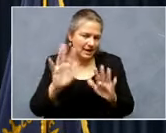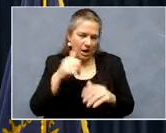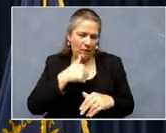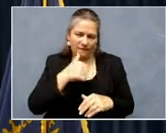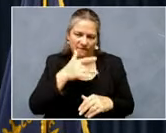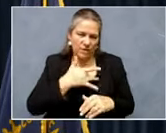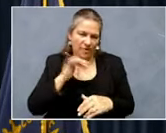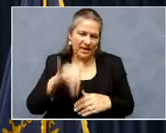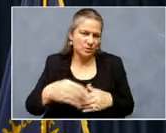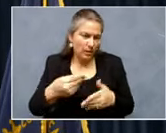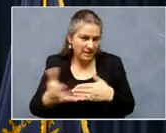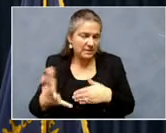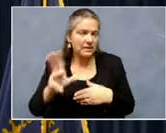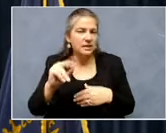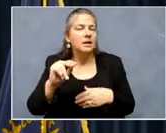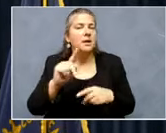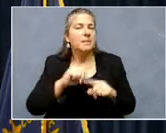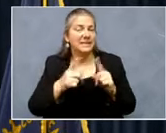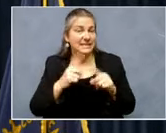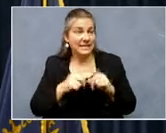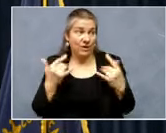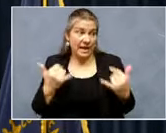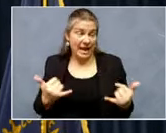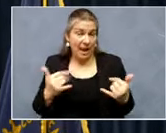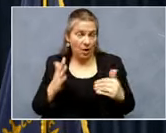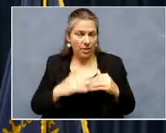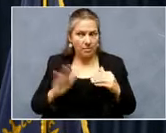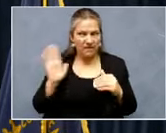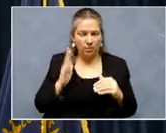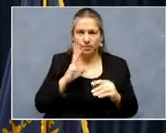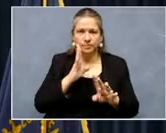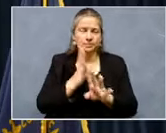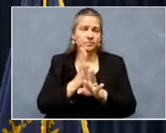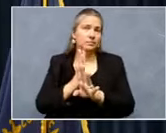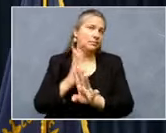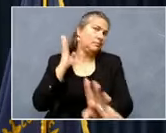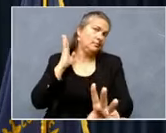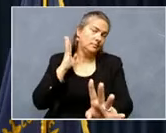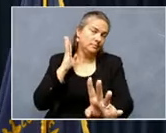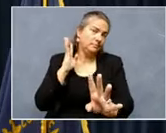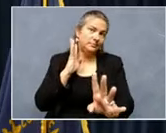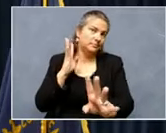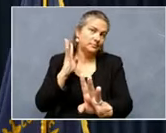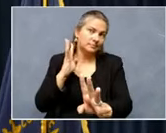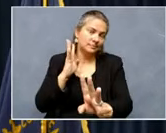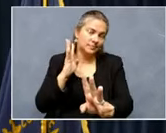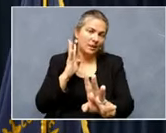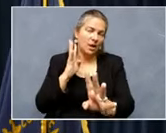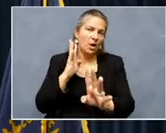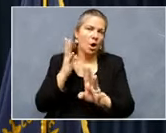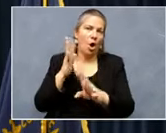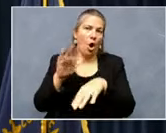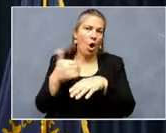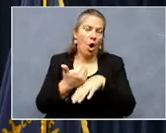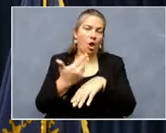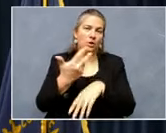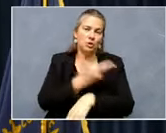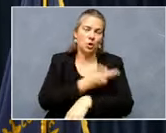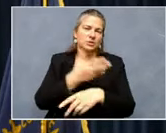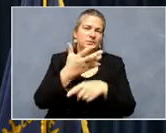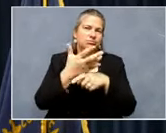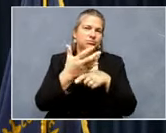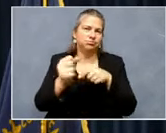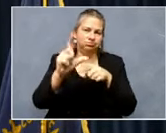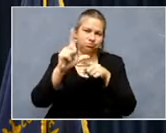case. It's different now than when we had people lined up out the door where you could make sure every single dose was used. Now it's so